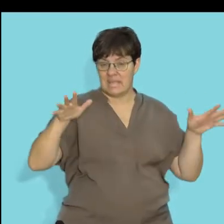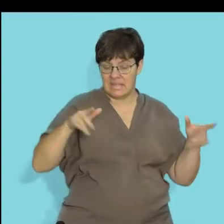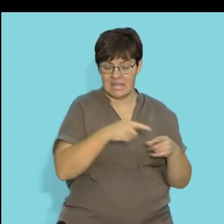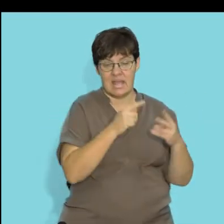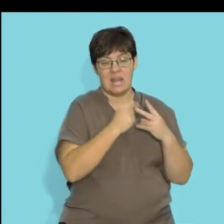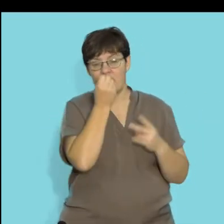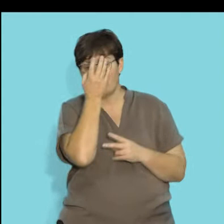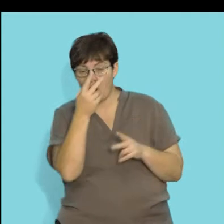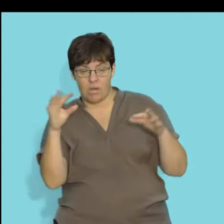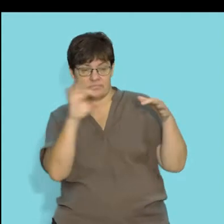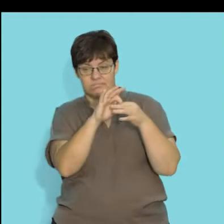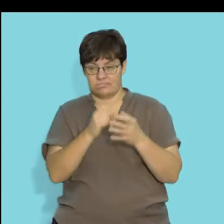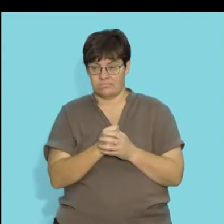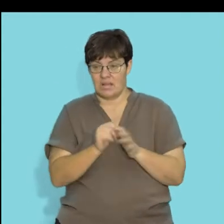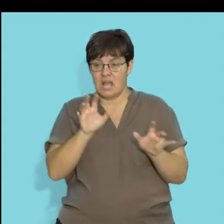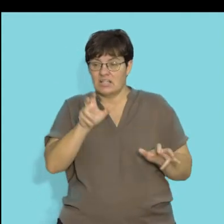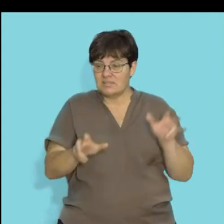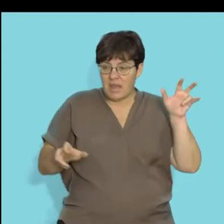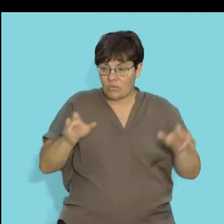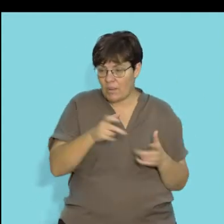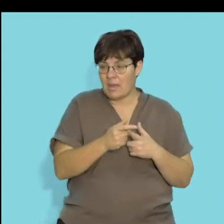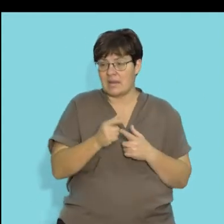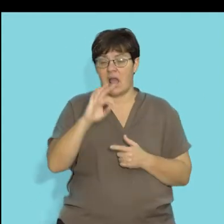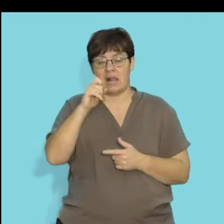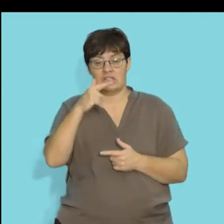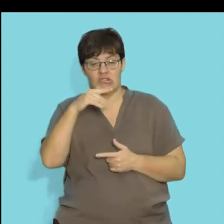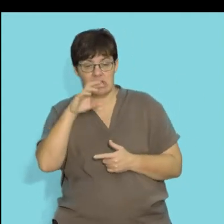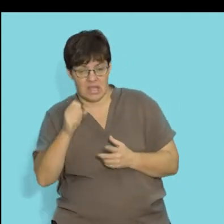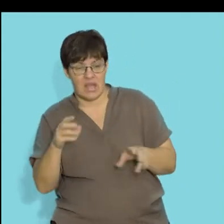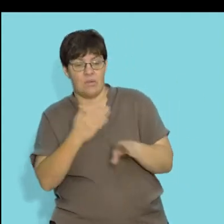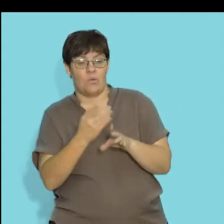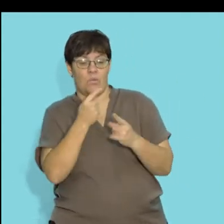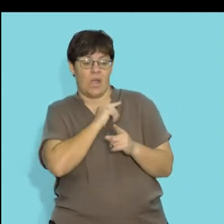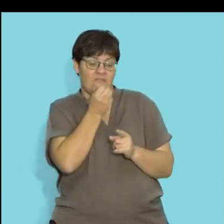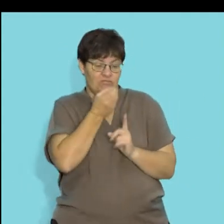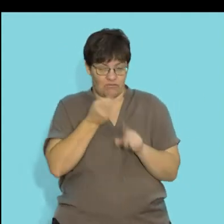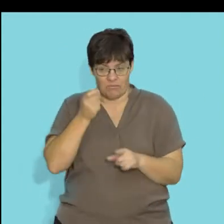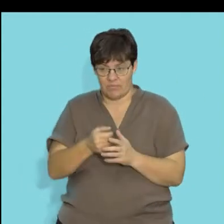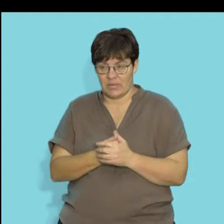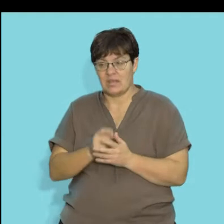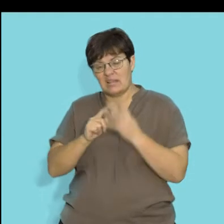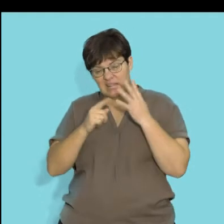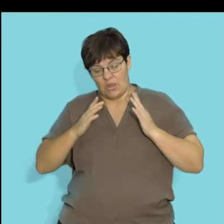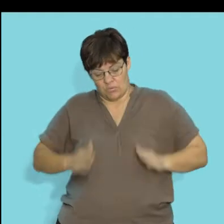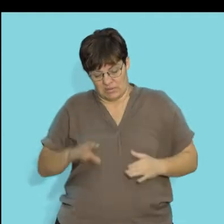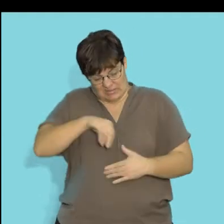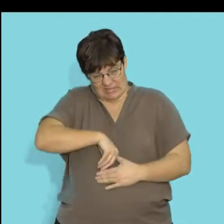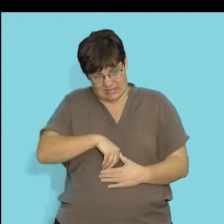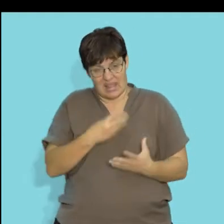the spider crab and algae. And we've got some good bacteria in our digestive systems that